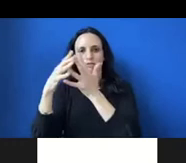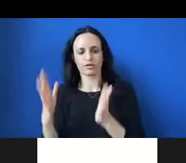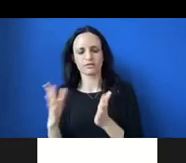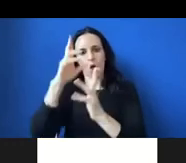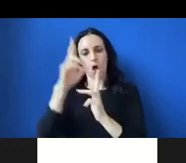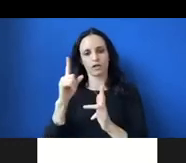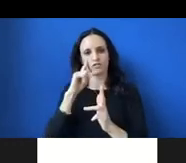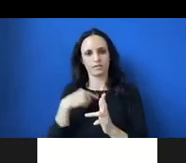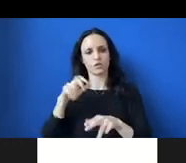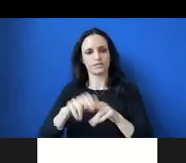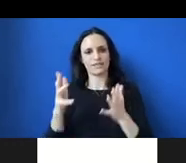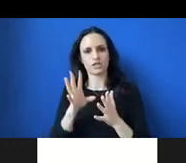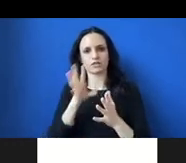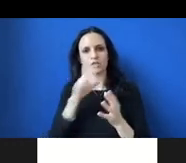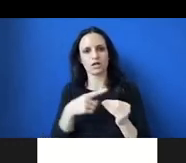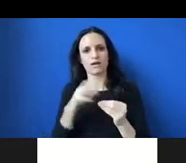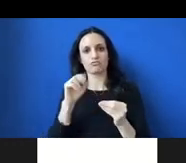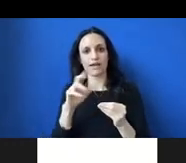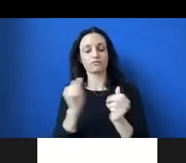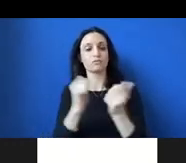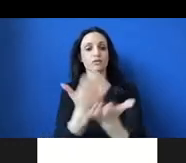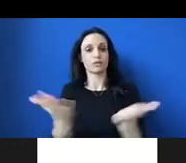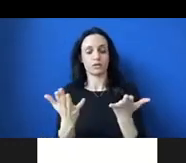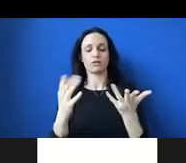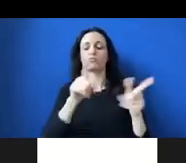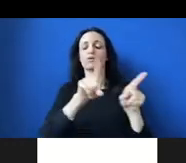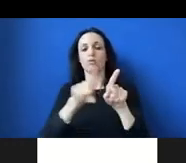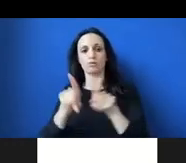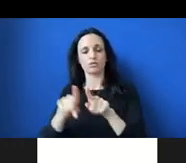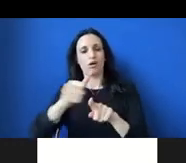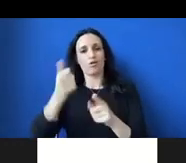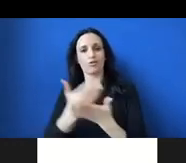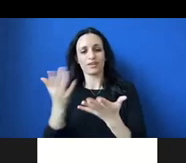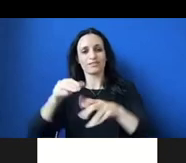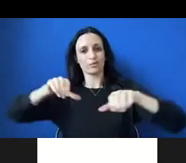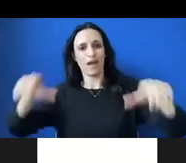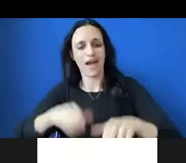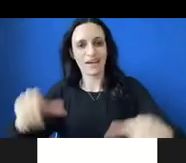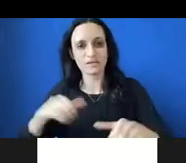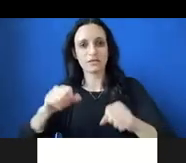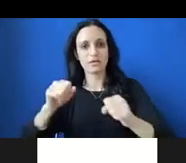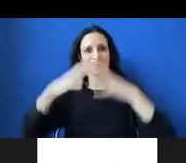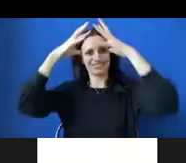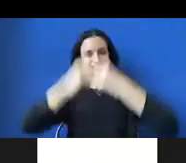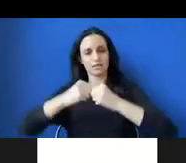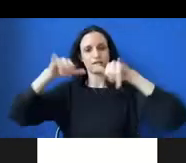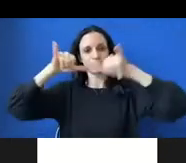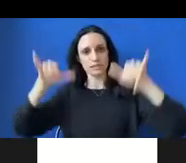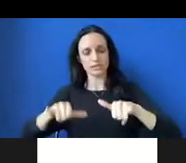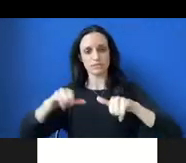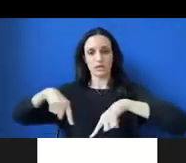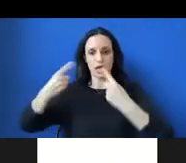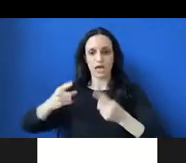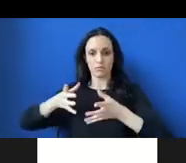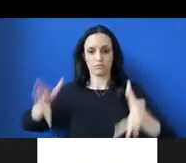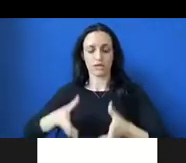about race, but it is another thing to actively work towards dismantling the American institutions with perpetuate unequal treatment